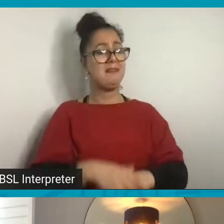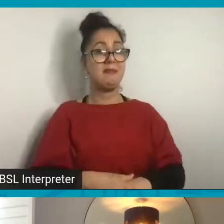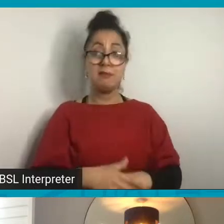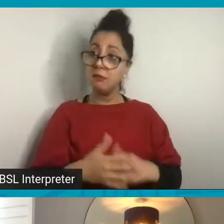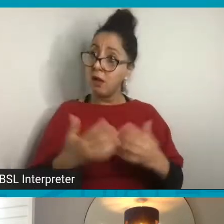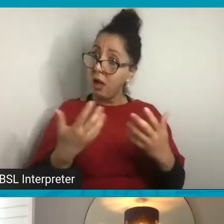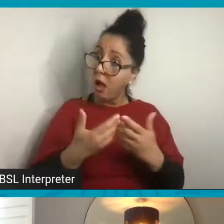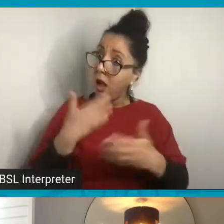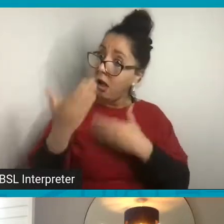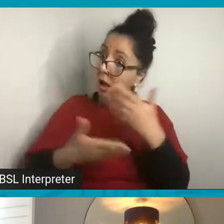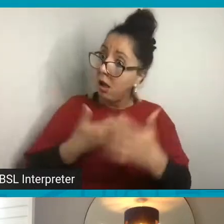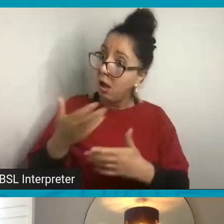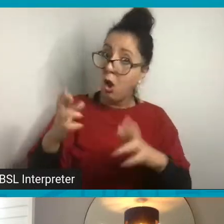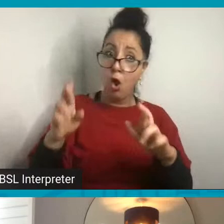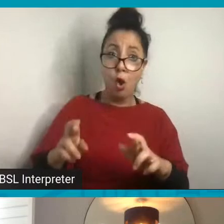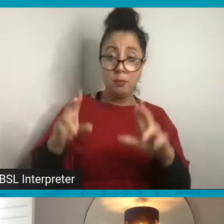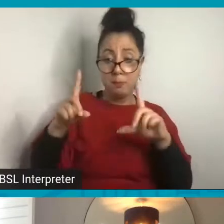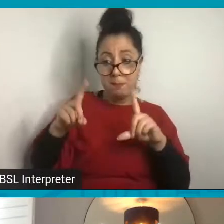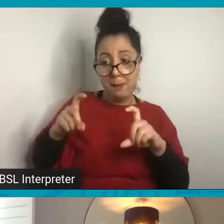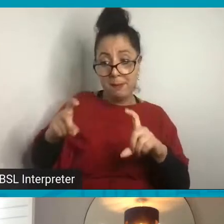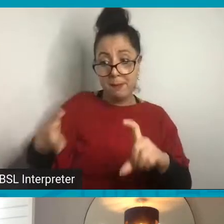hope you're taking pictures.